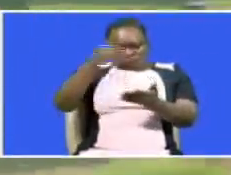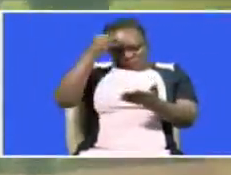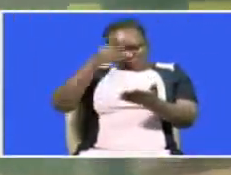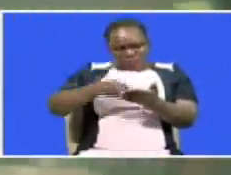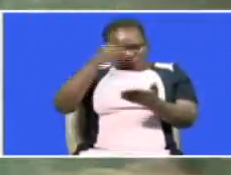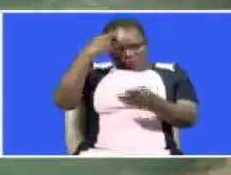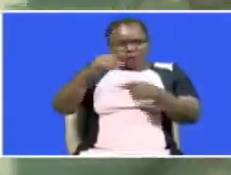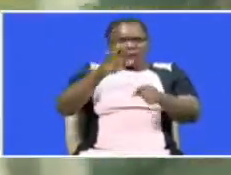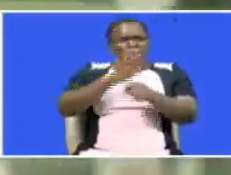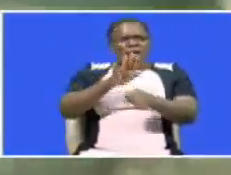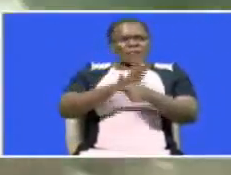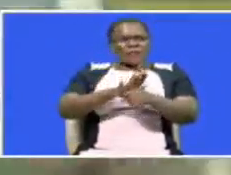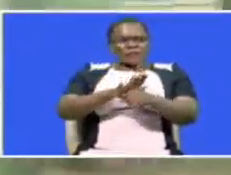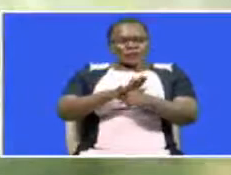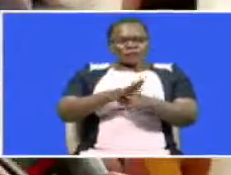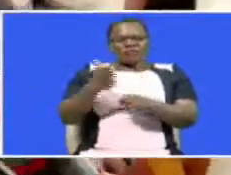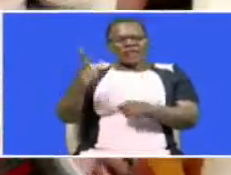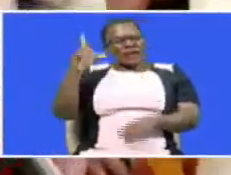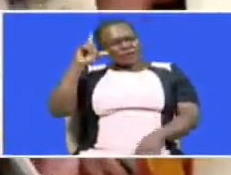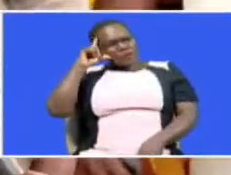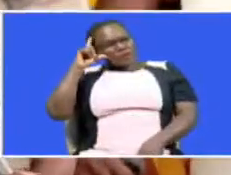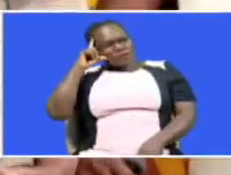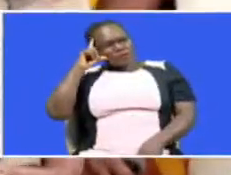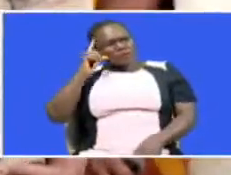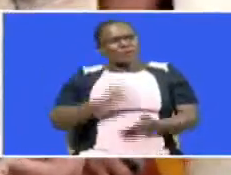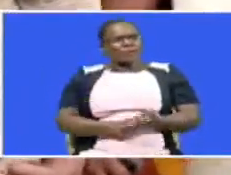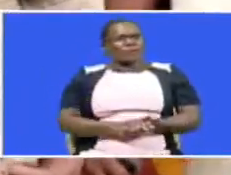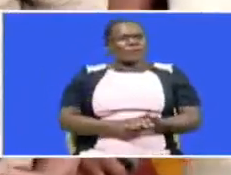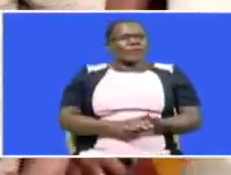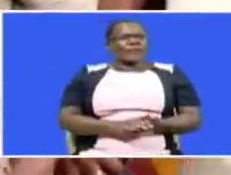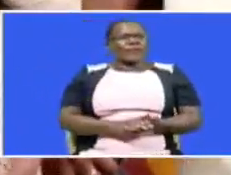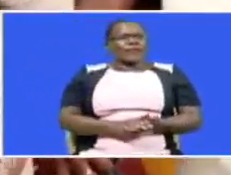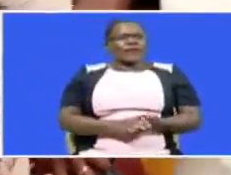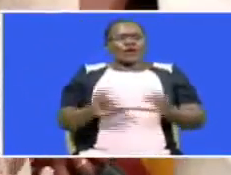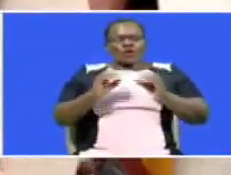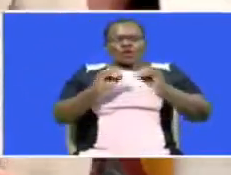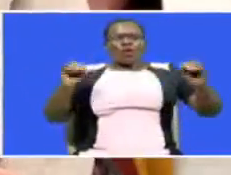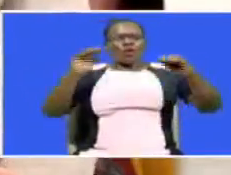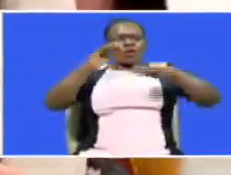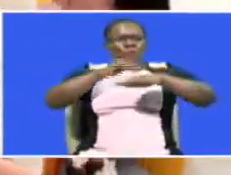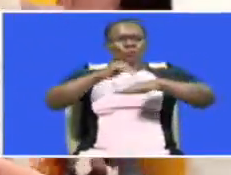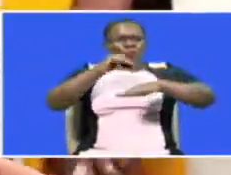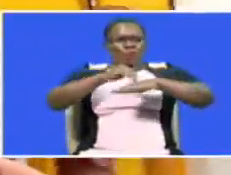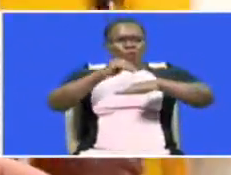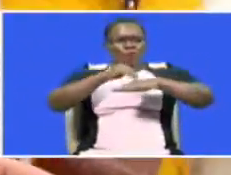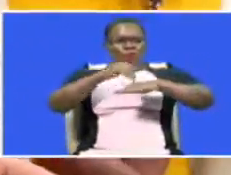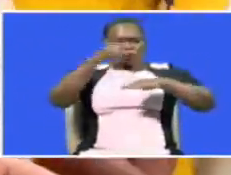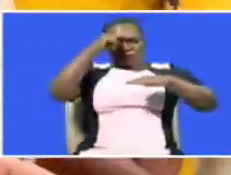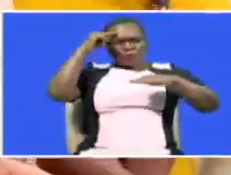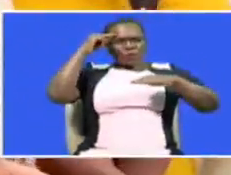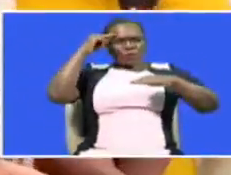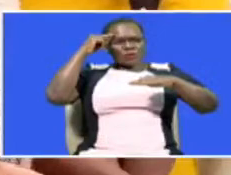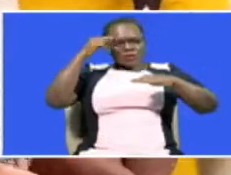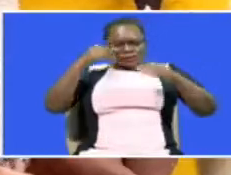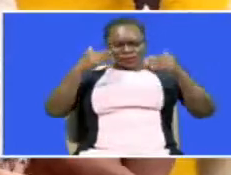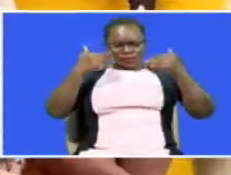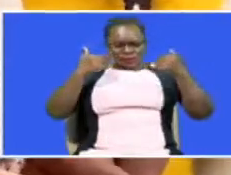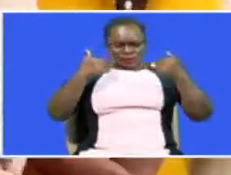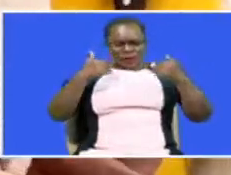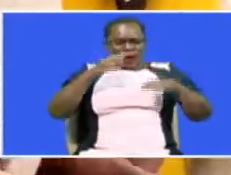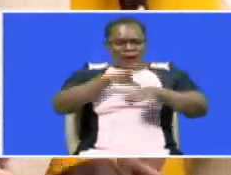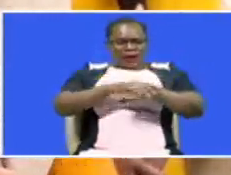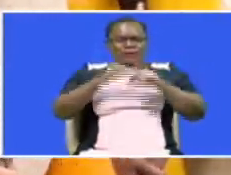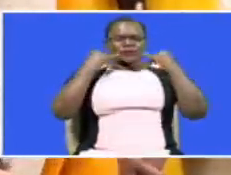majority of the students are abroad. There were actually no interruptions aside because I get